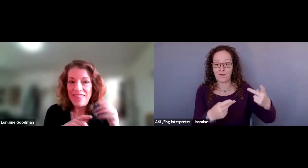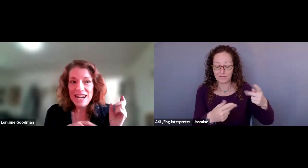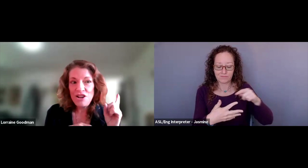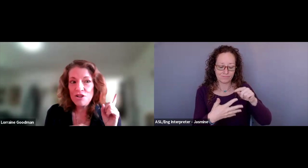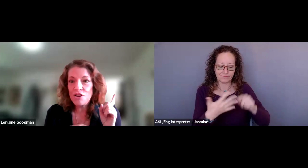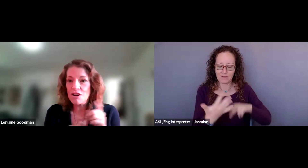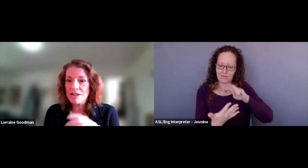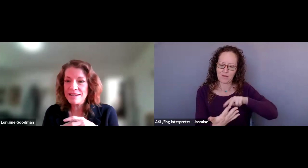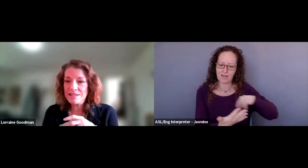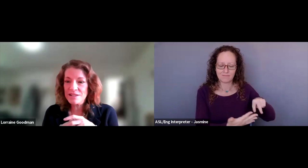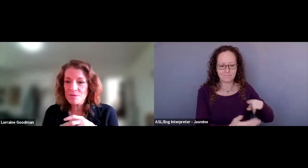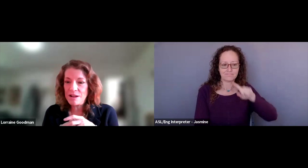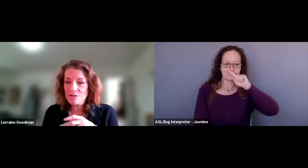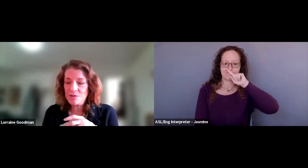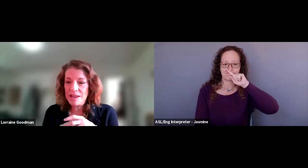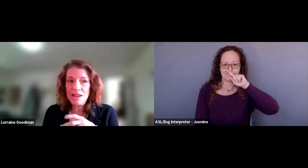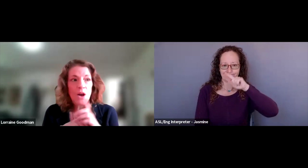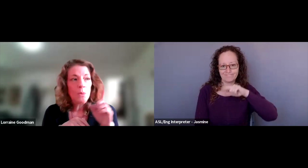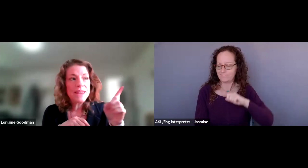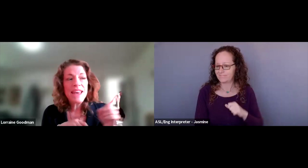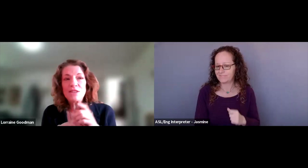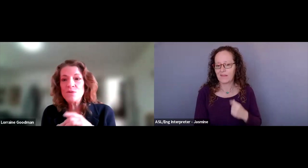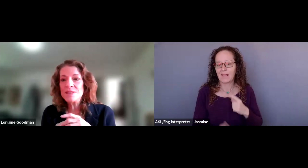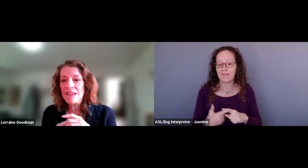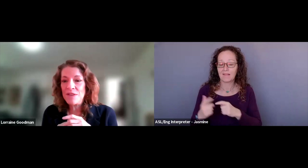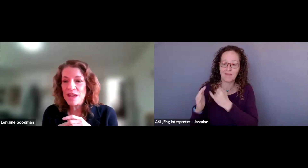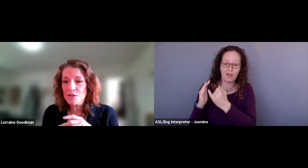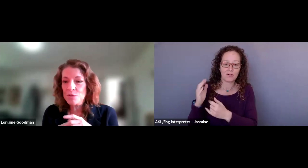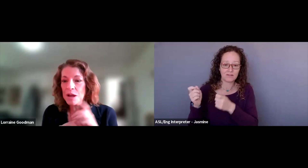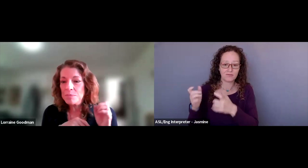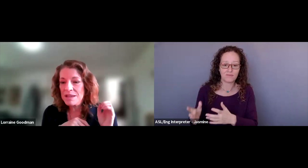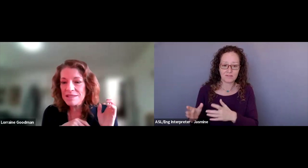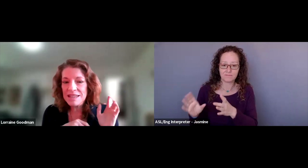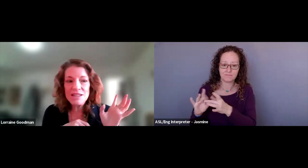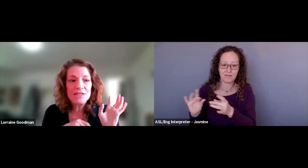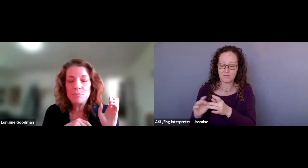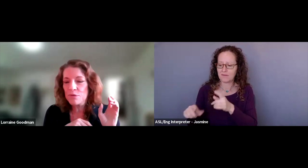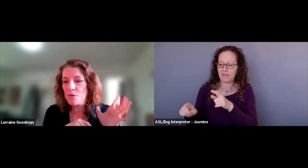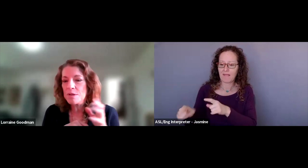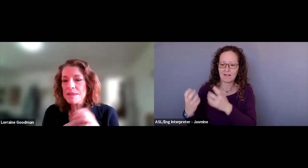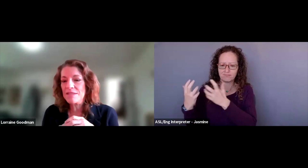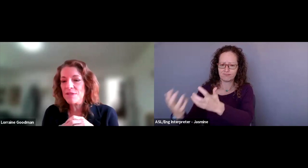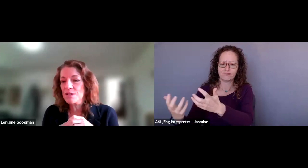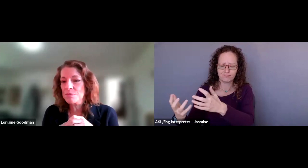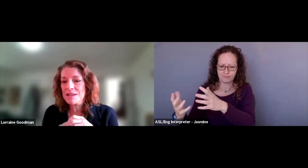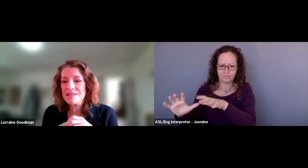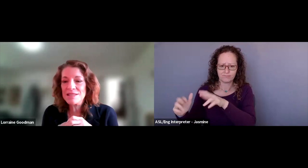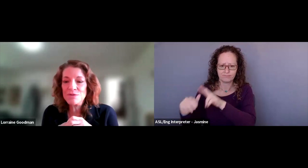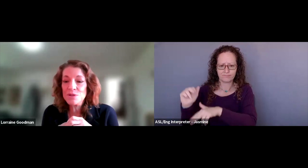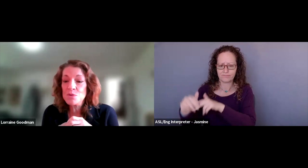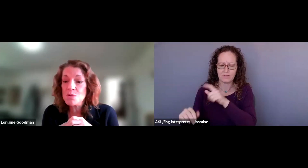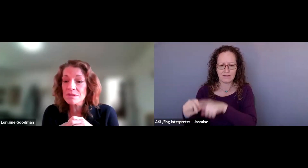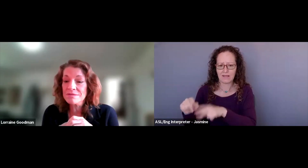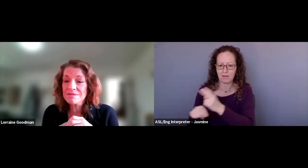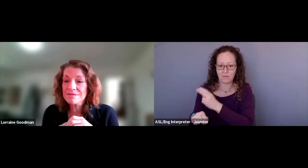And then I heard our artistic director say, we can't use that venue because the kids perform in that venue because